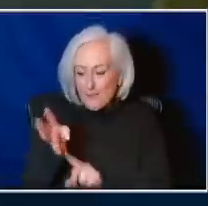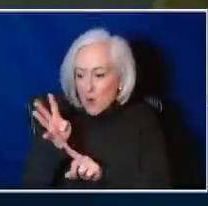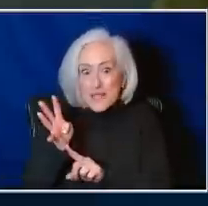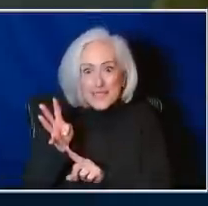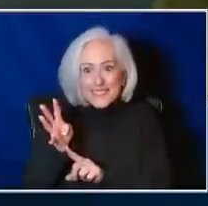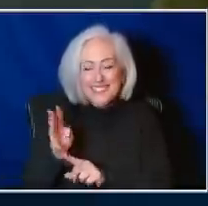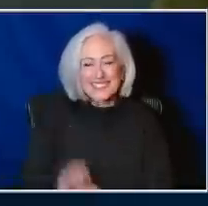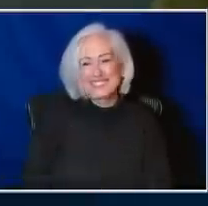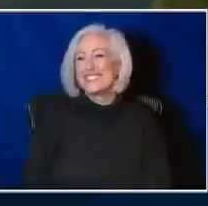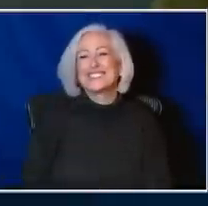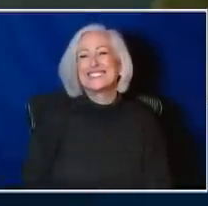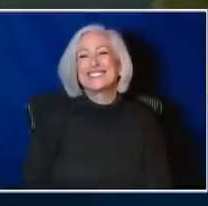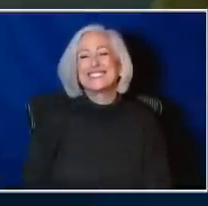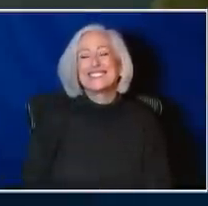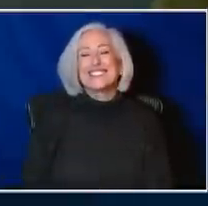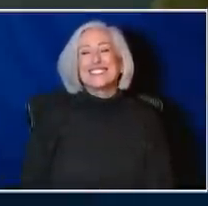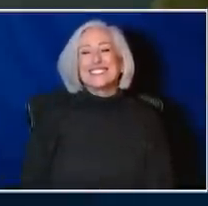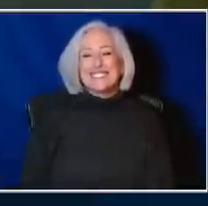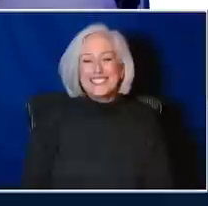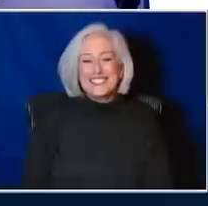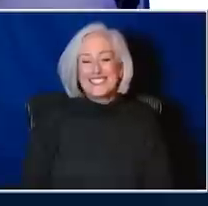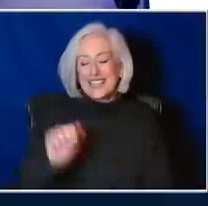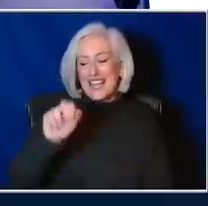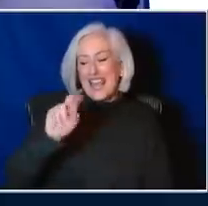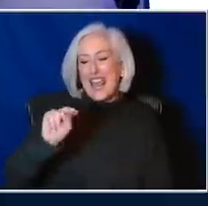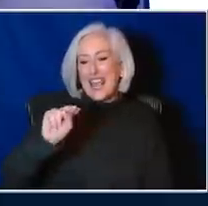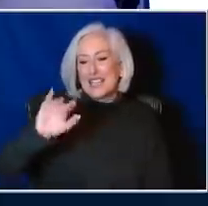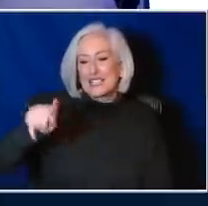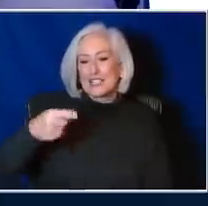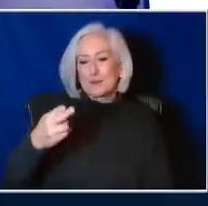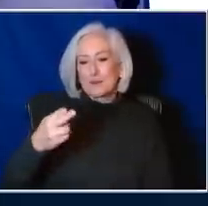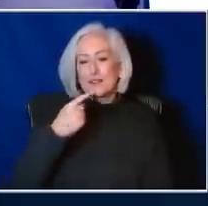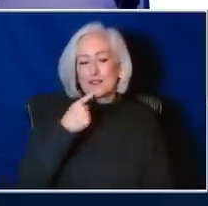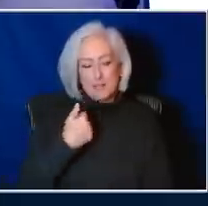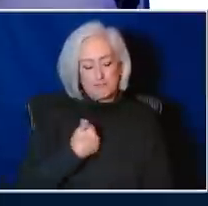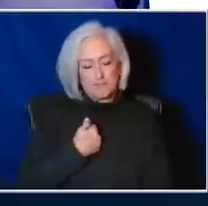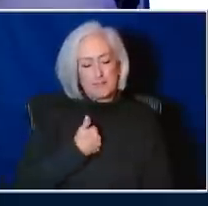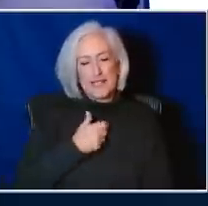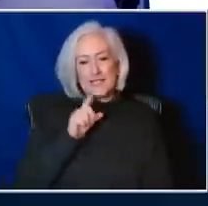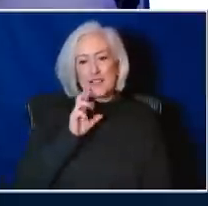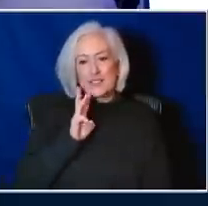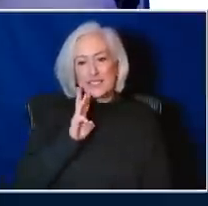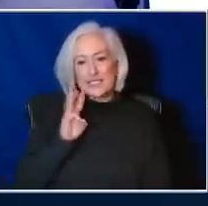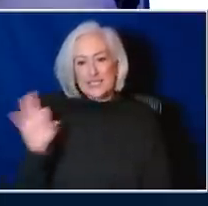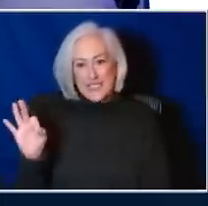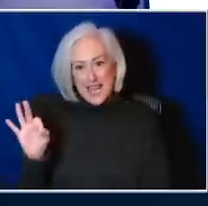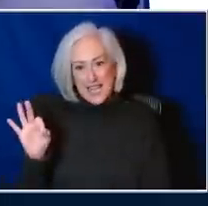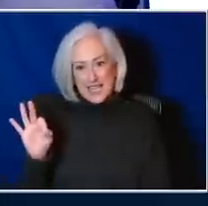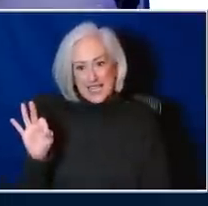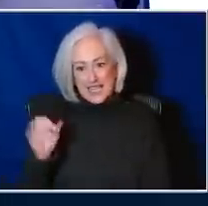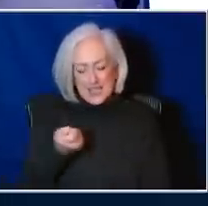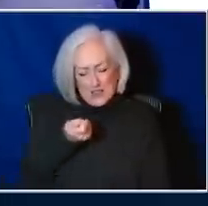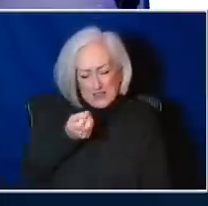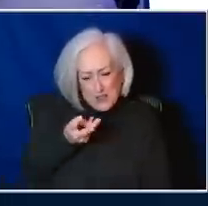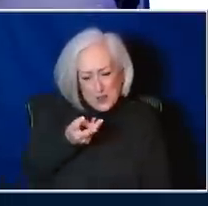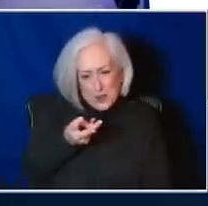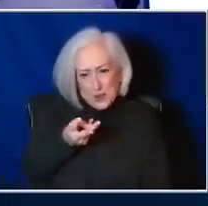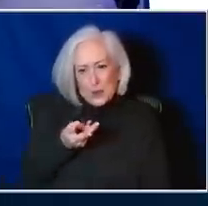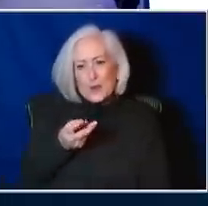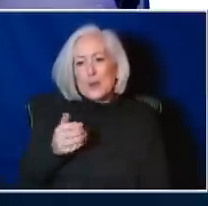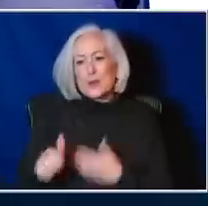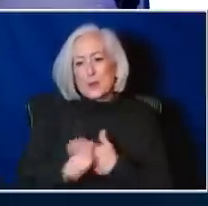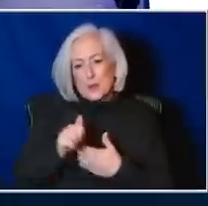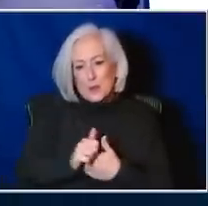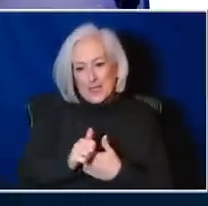Here's a question. Ann Smith writes, I'm a 69-year-old with a couple of risk factors. I've had all five vaccine booster doses.